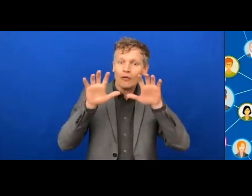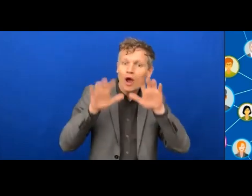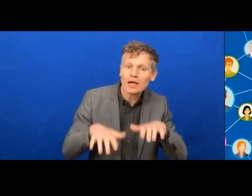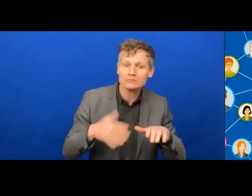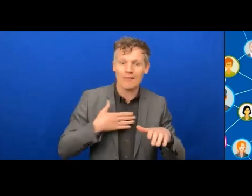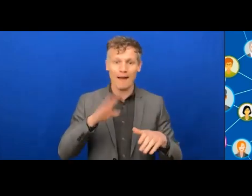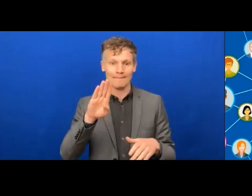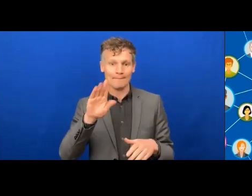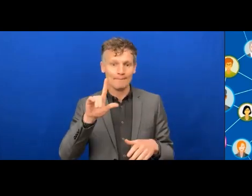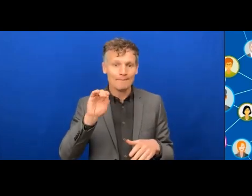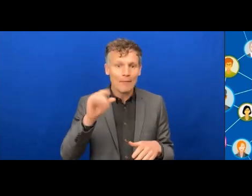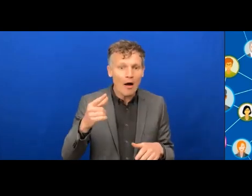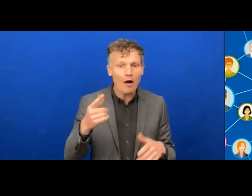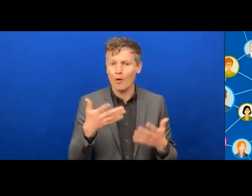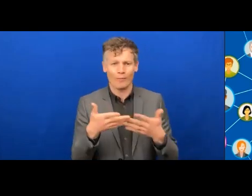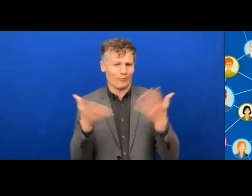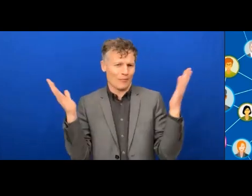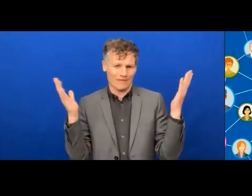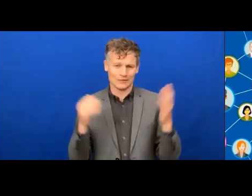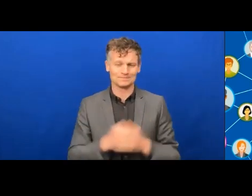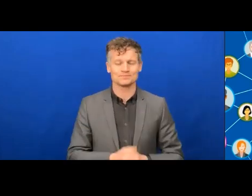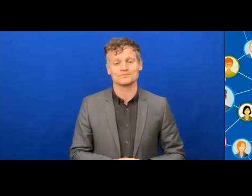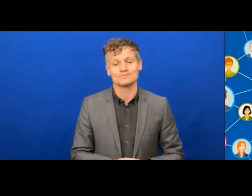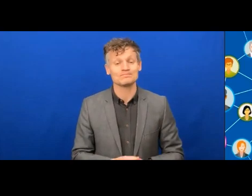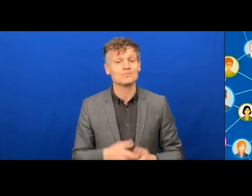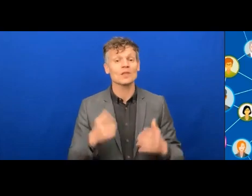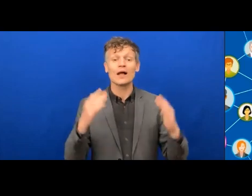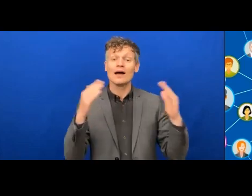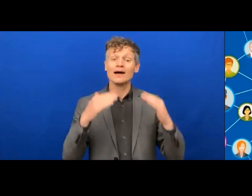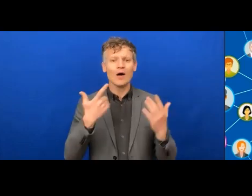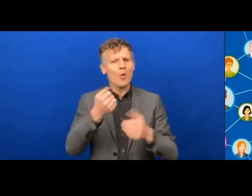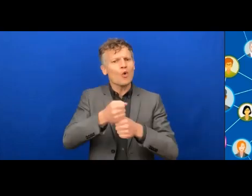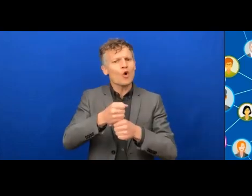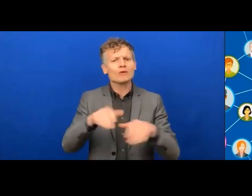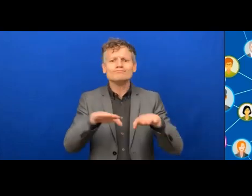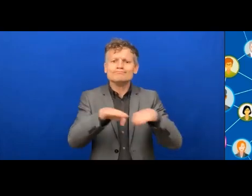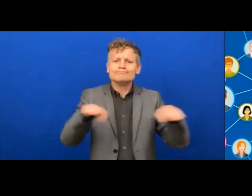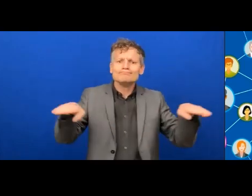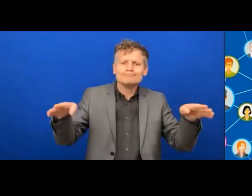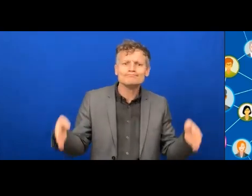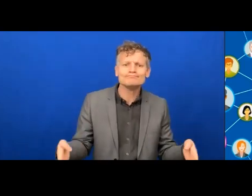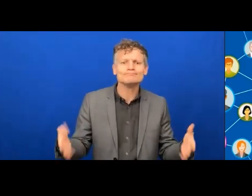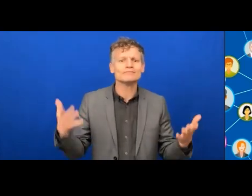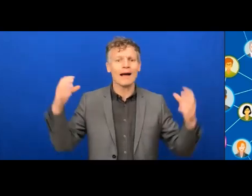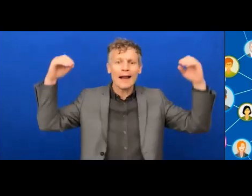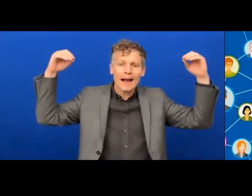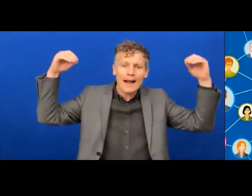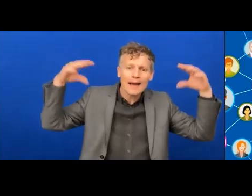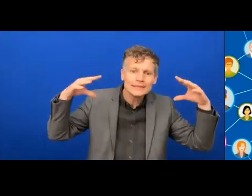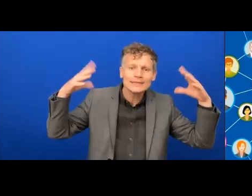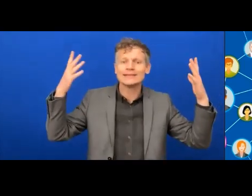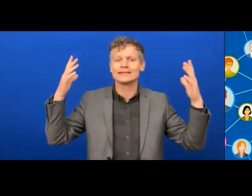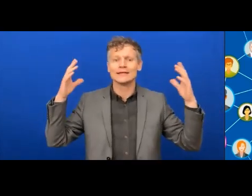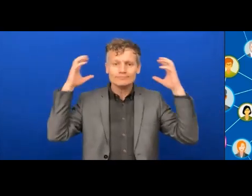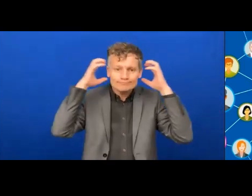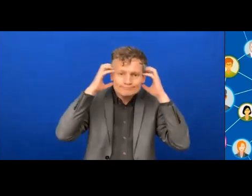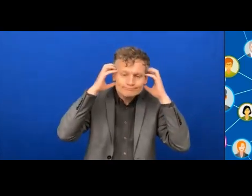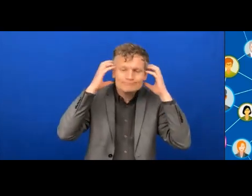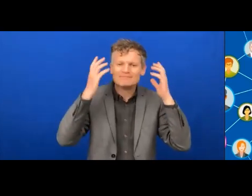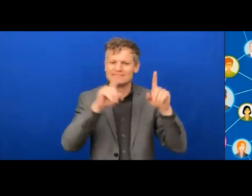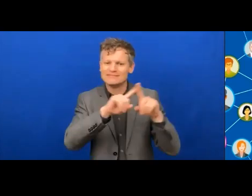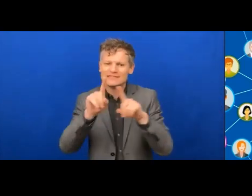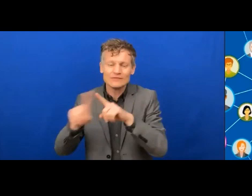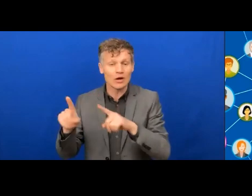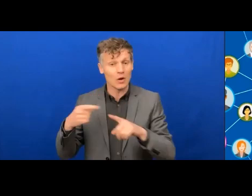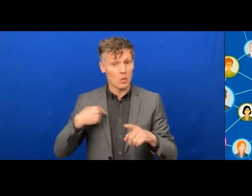Nancy mentioned some of the adjustments in terms of lighting, etc. We've also done things like creating zones where people can be quiet